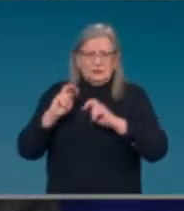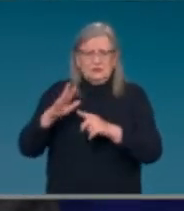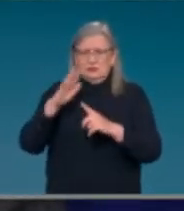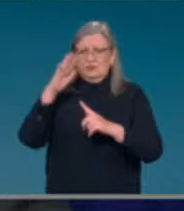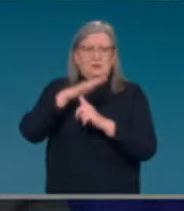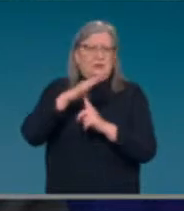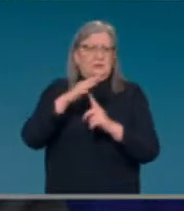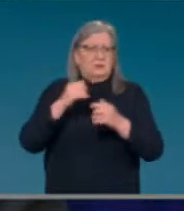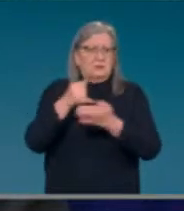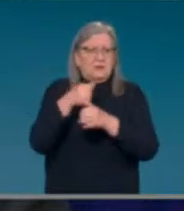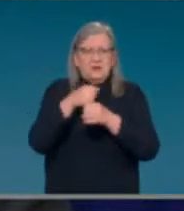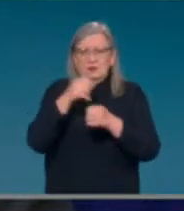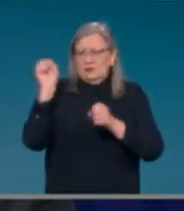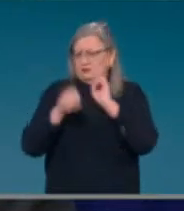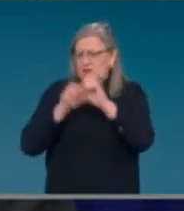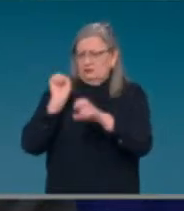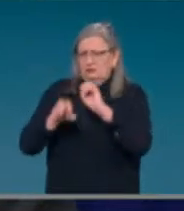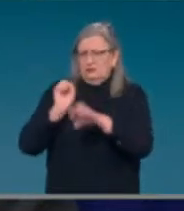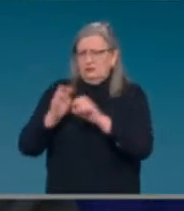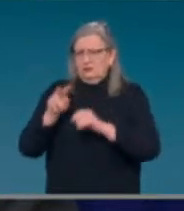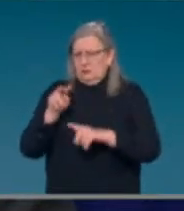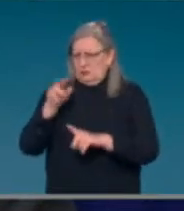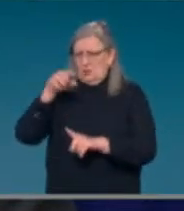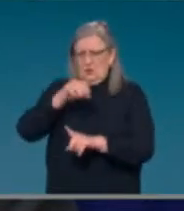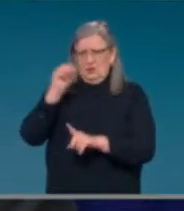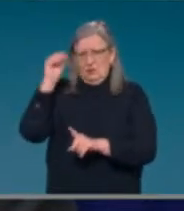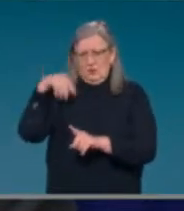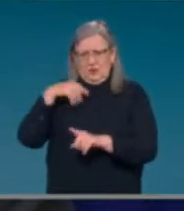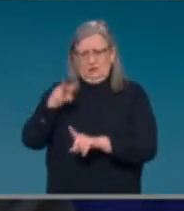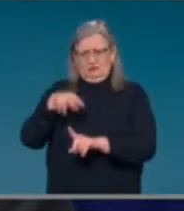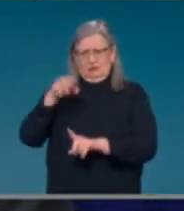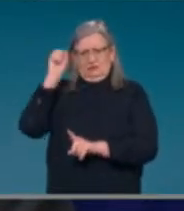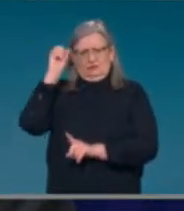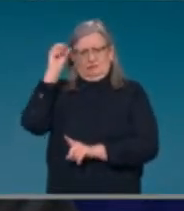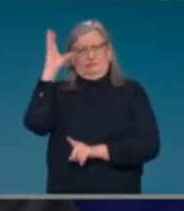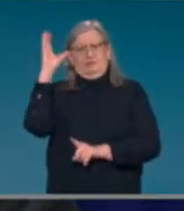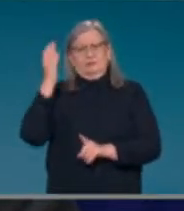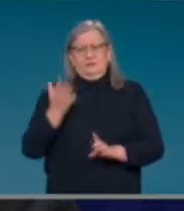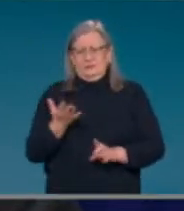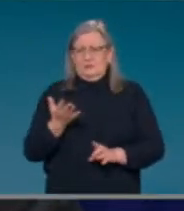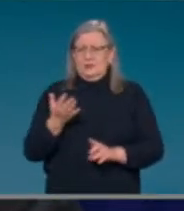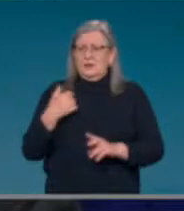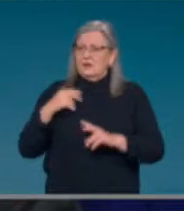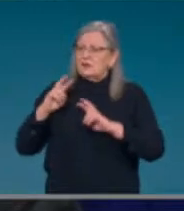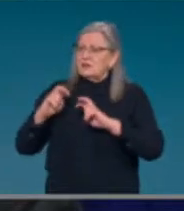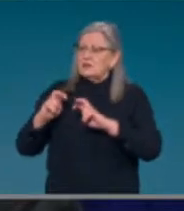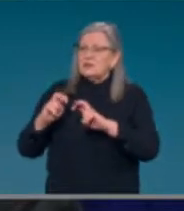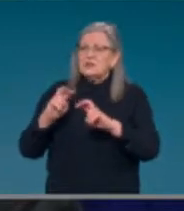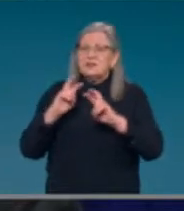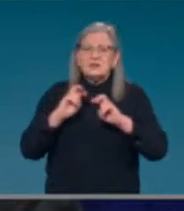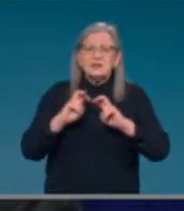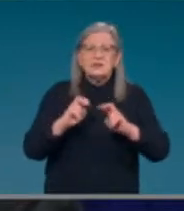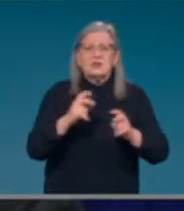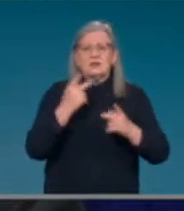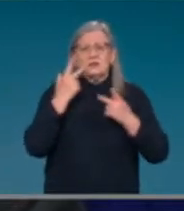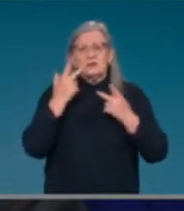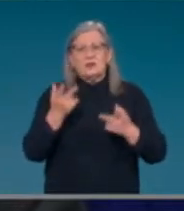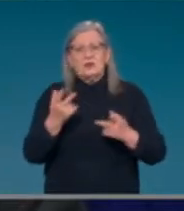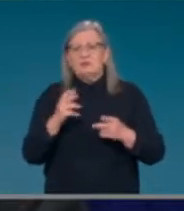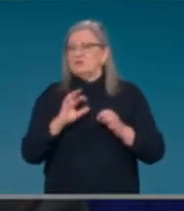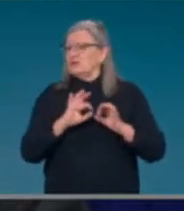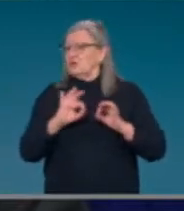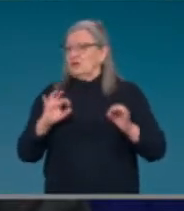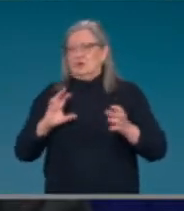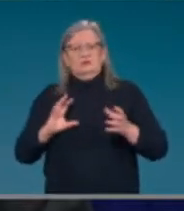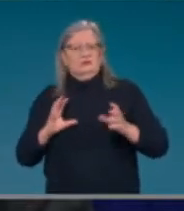So, those five studies have shown that there's no impact on pregnancies with these vaccines and they're recommended